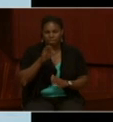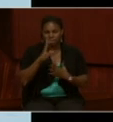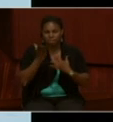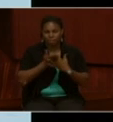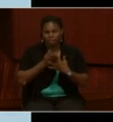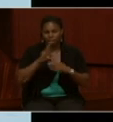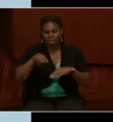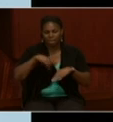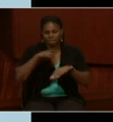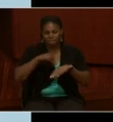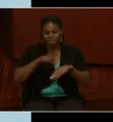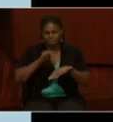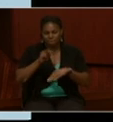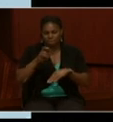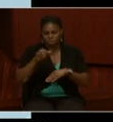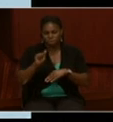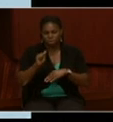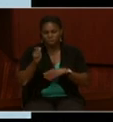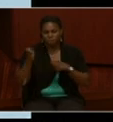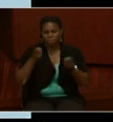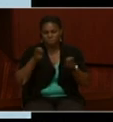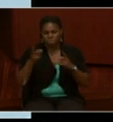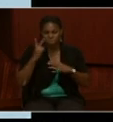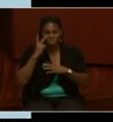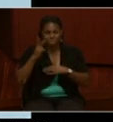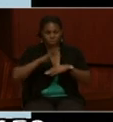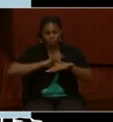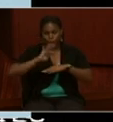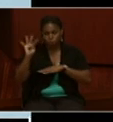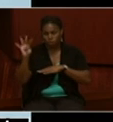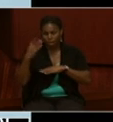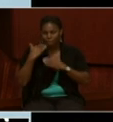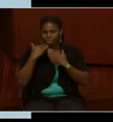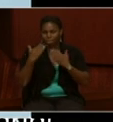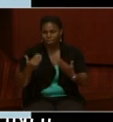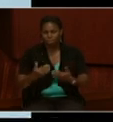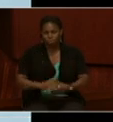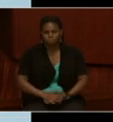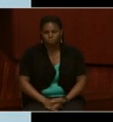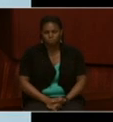National Archives and Records Administration. So we'll see you at 4 o'clock. Thank you.